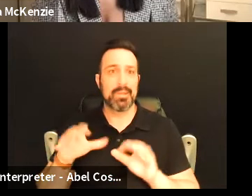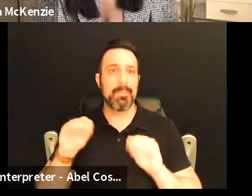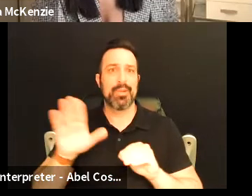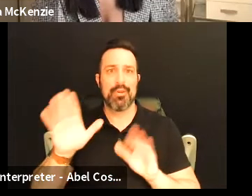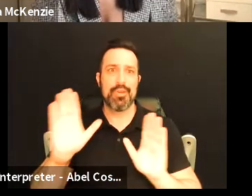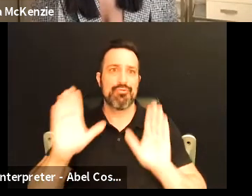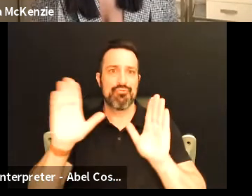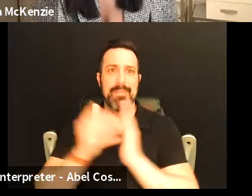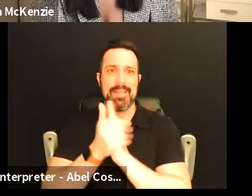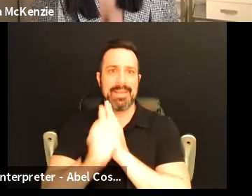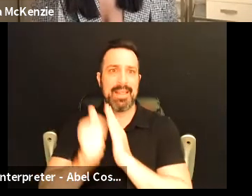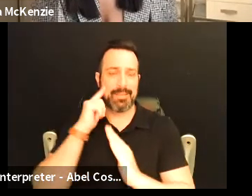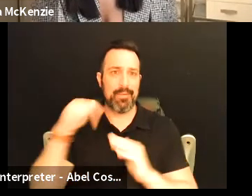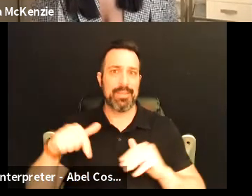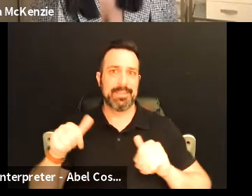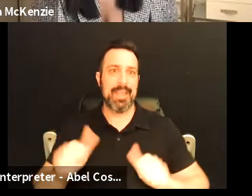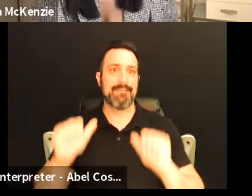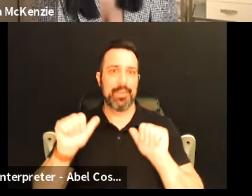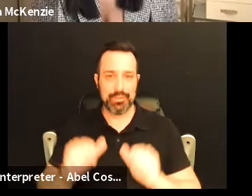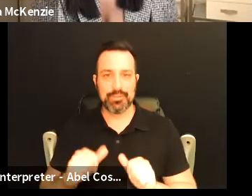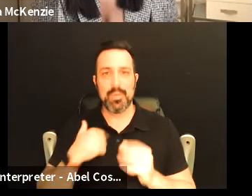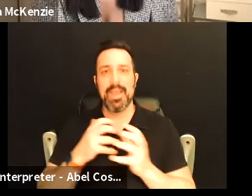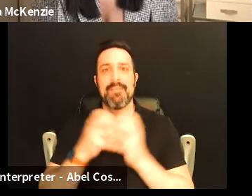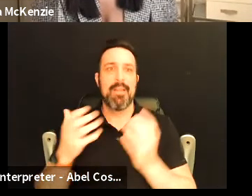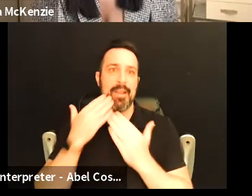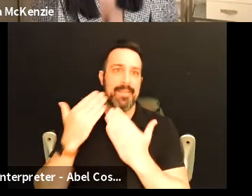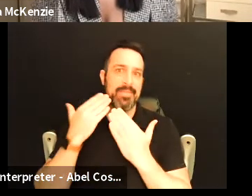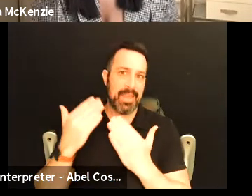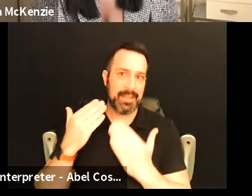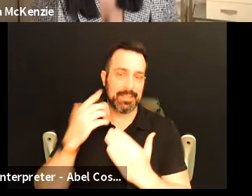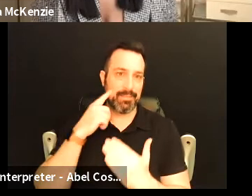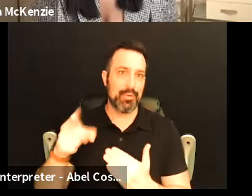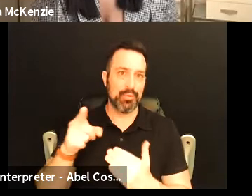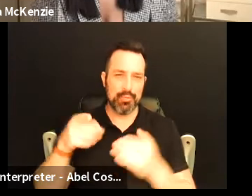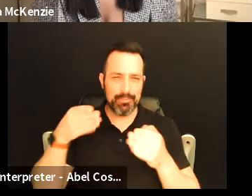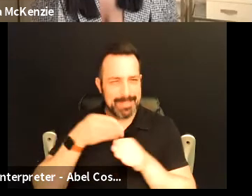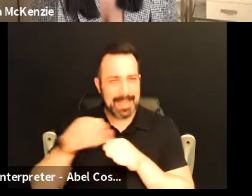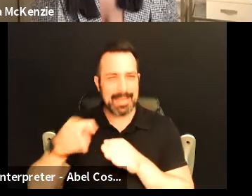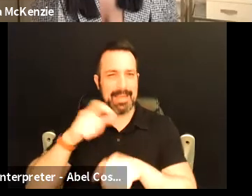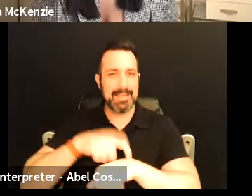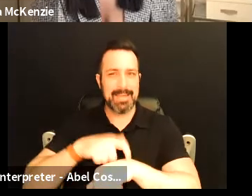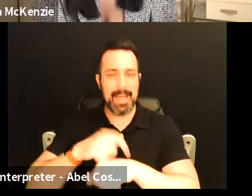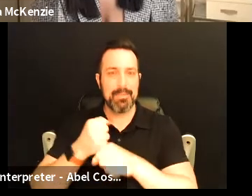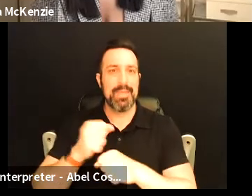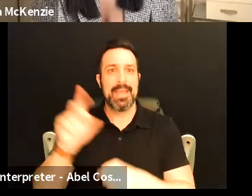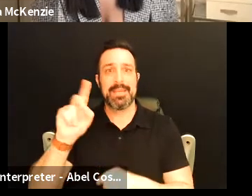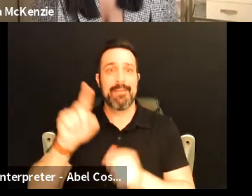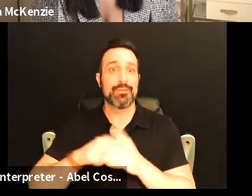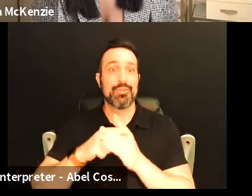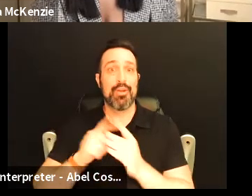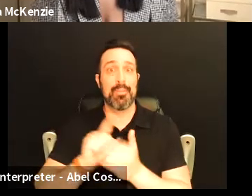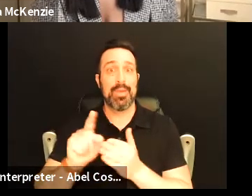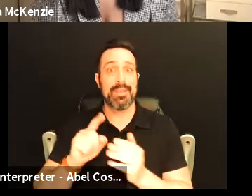talents toward this effort so we have a lot of thanks to give for for you dedicating that time to make Denver startup week happen.